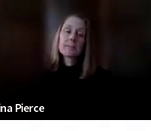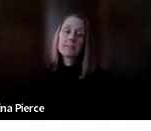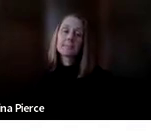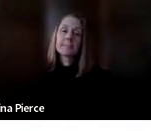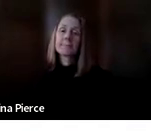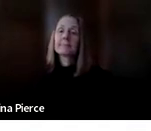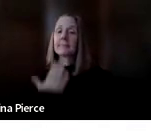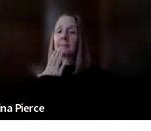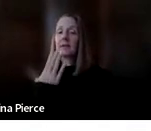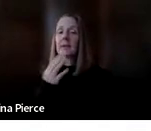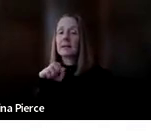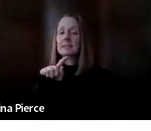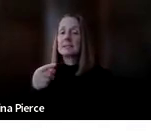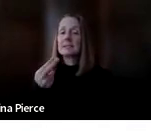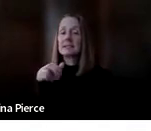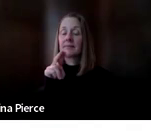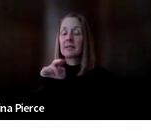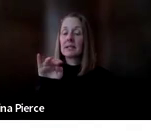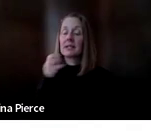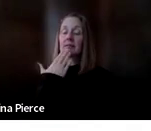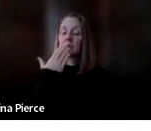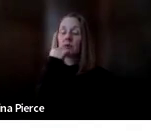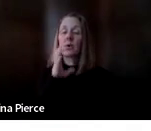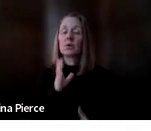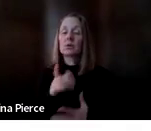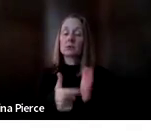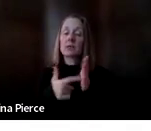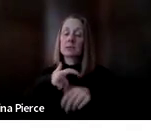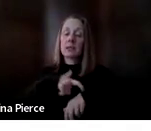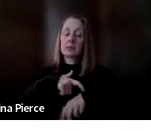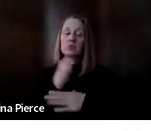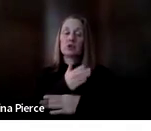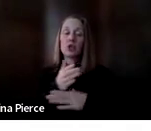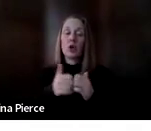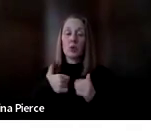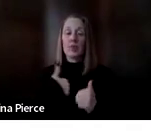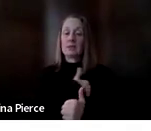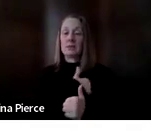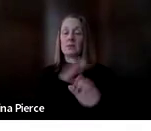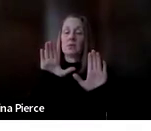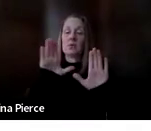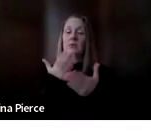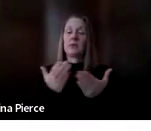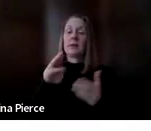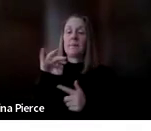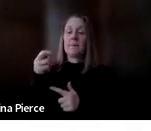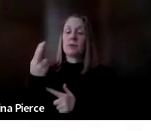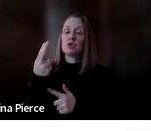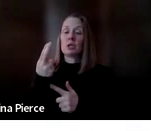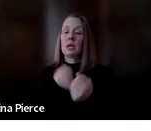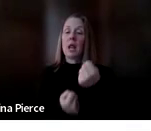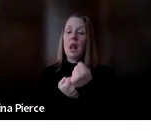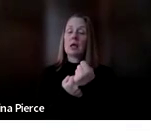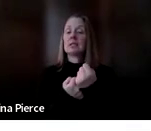Thanks, Stephanie, so much for taking the time to share with us about all the wonderful things that Michigan Alliance for Families is doing to support